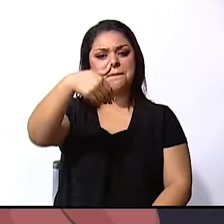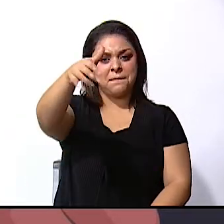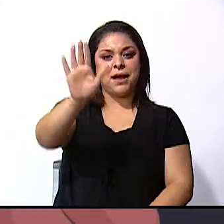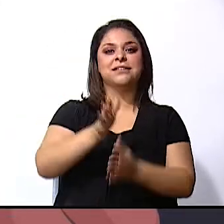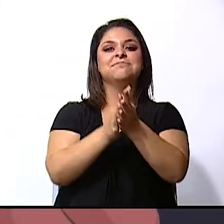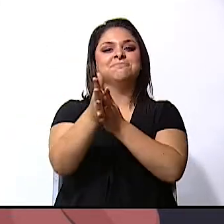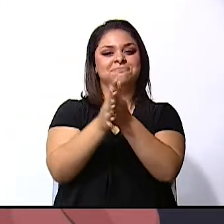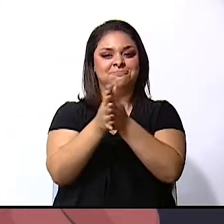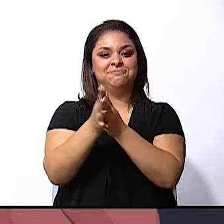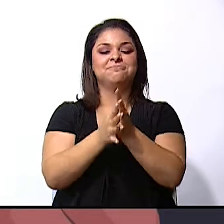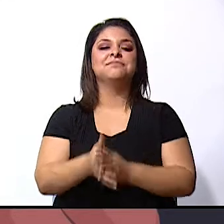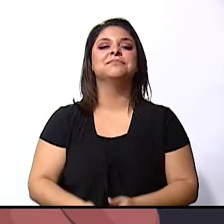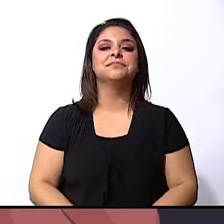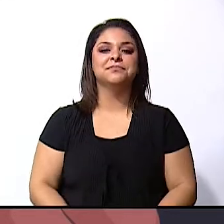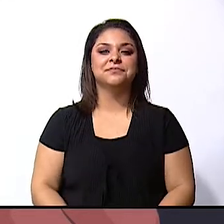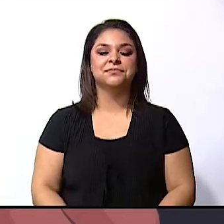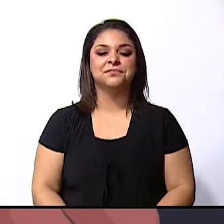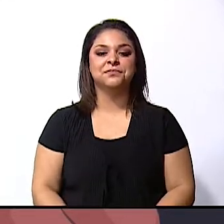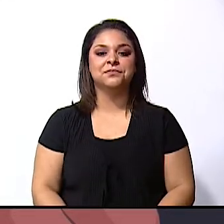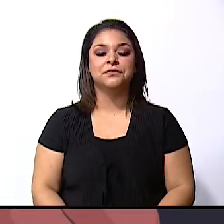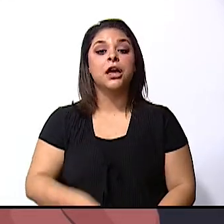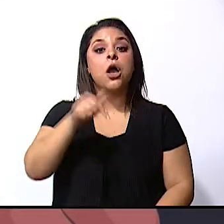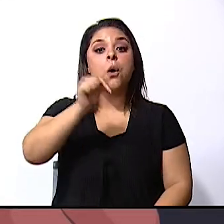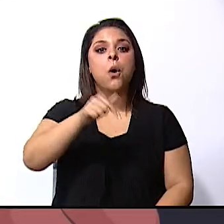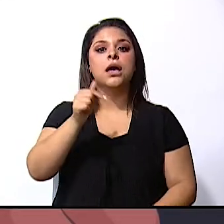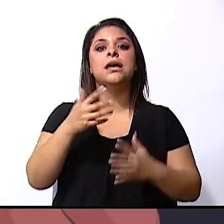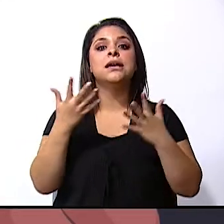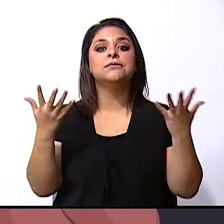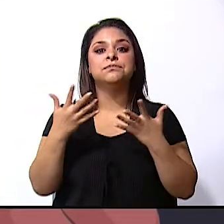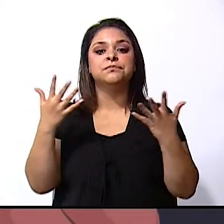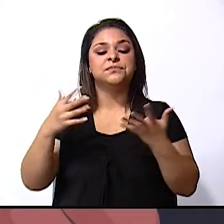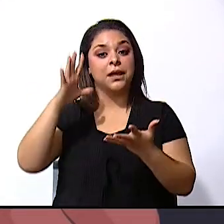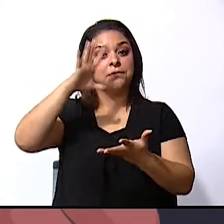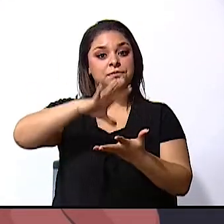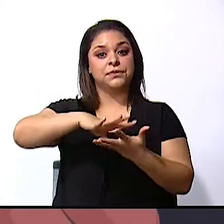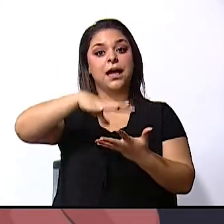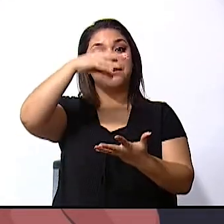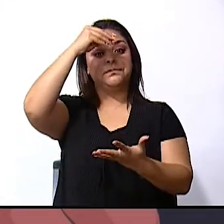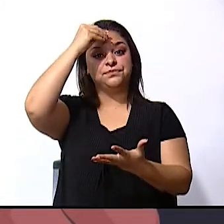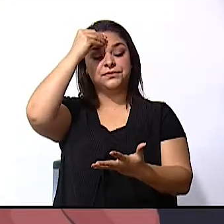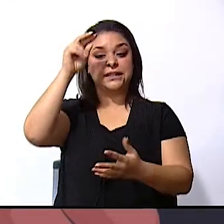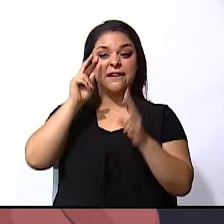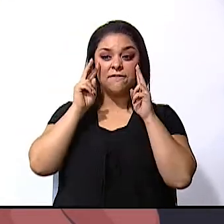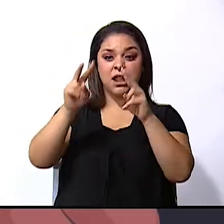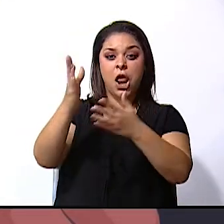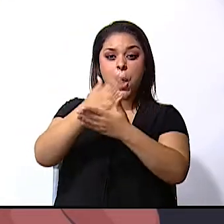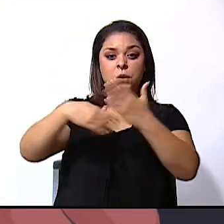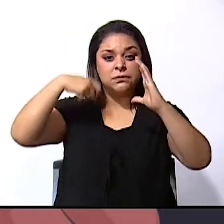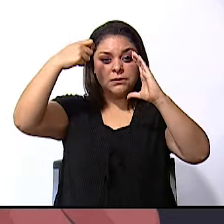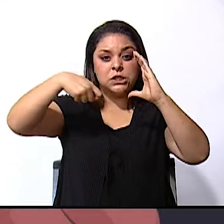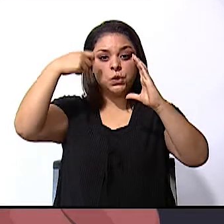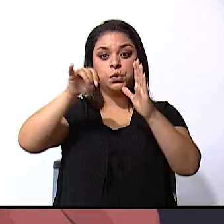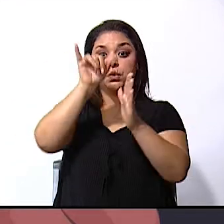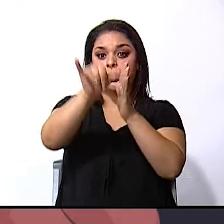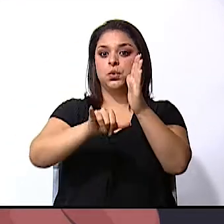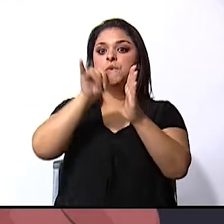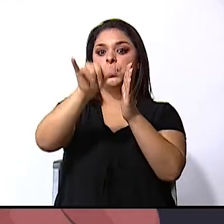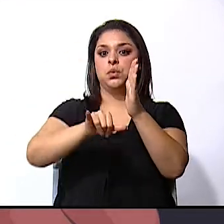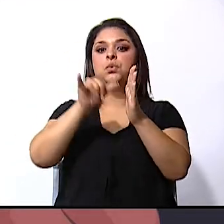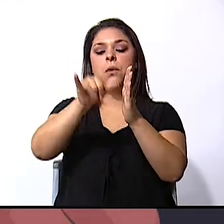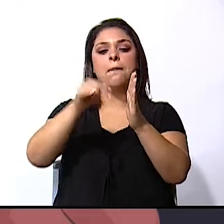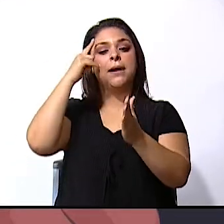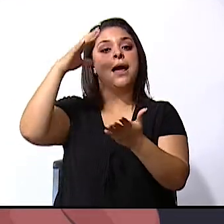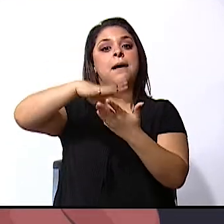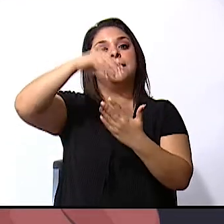meanwhile today we are going to watch some videos from youtube in order to learn english